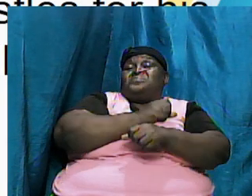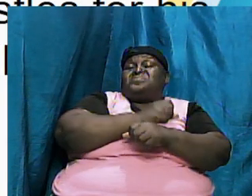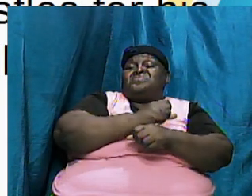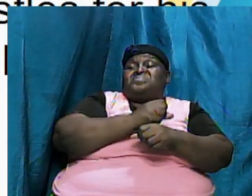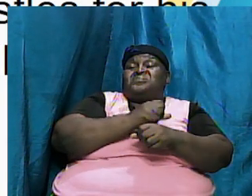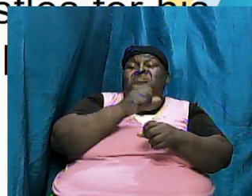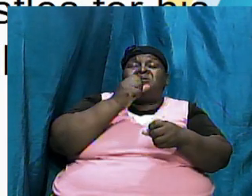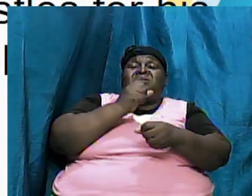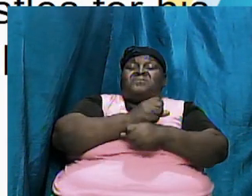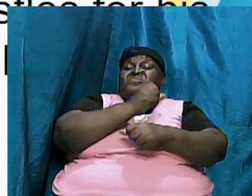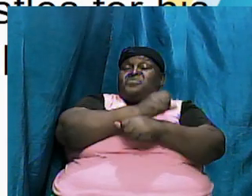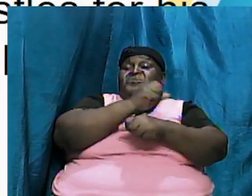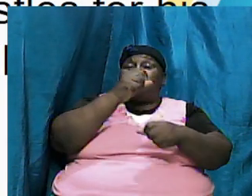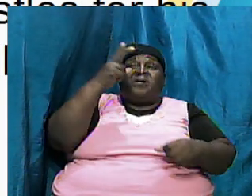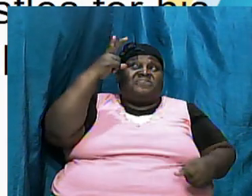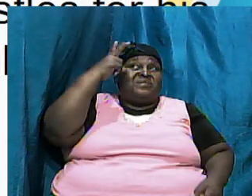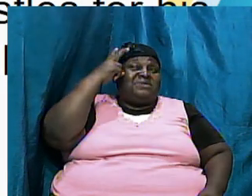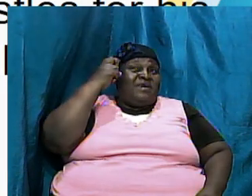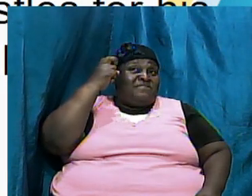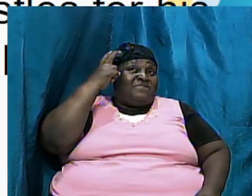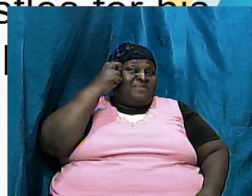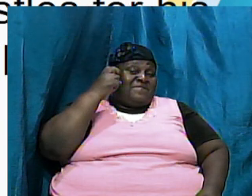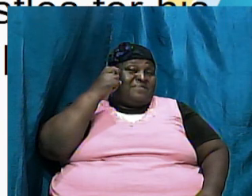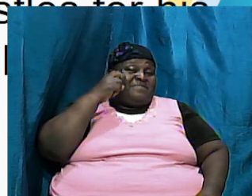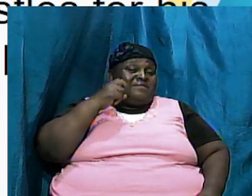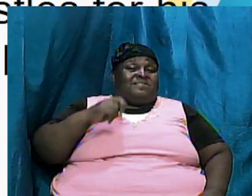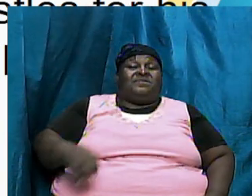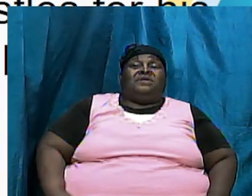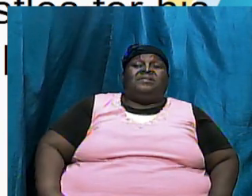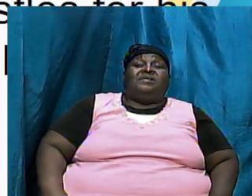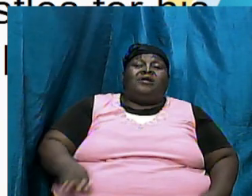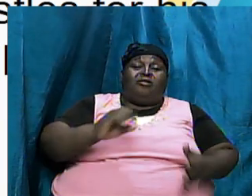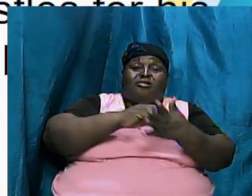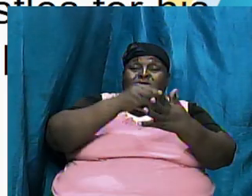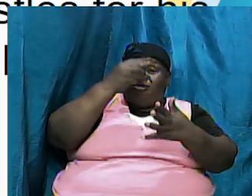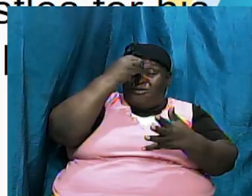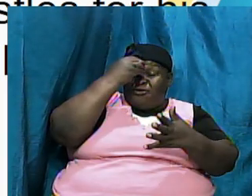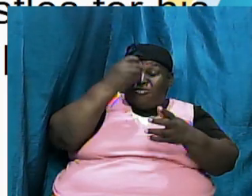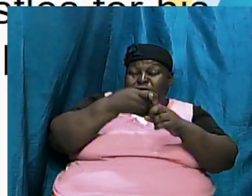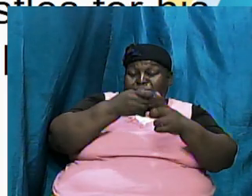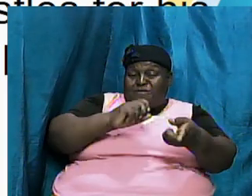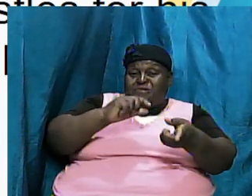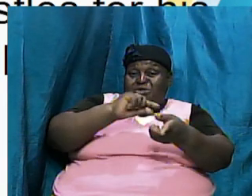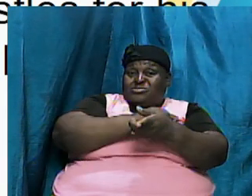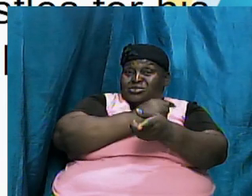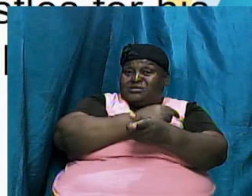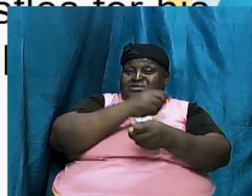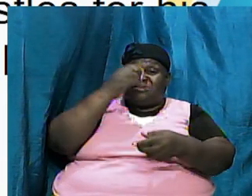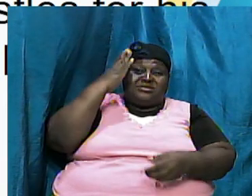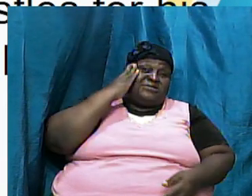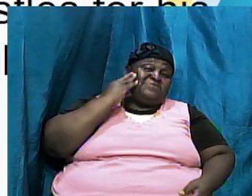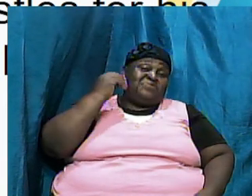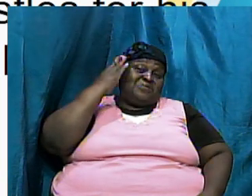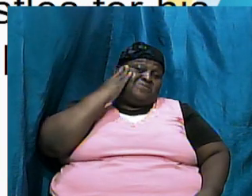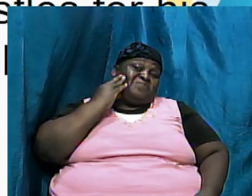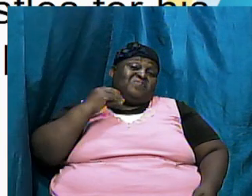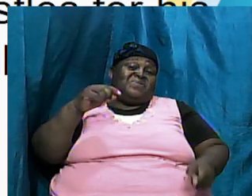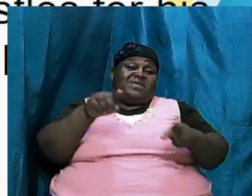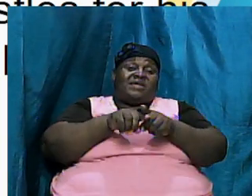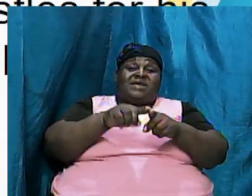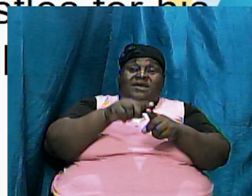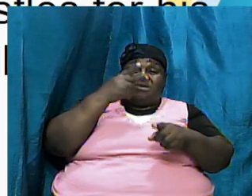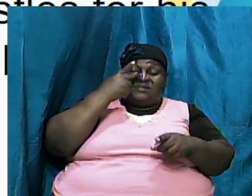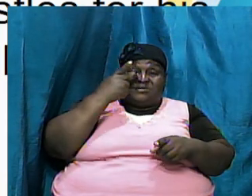of the devil and therefore brothers and sisters learn from the Genesis experience as we see he